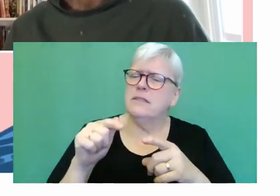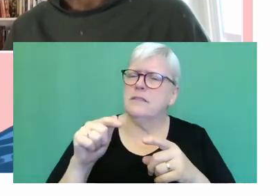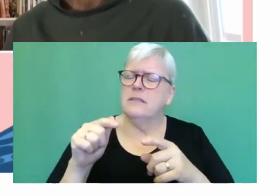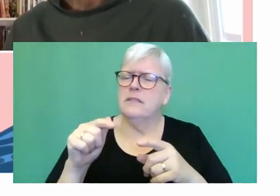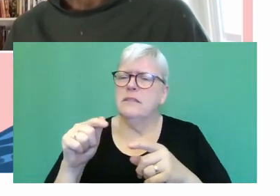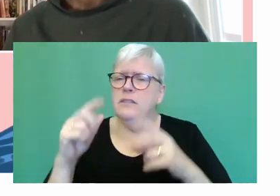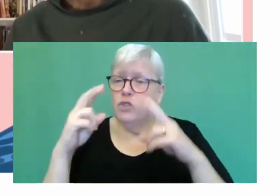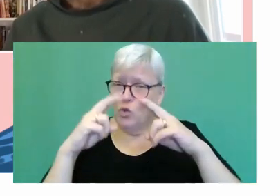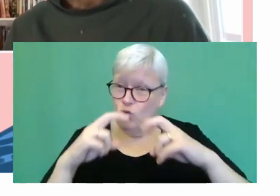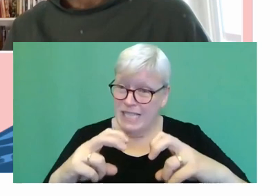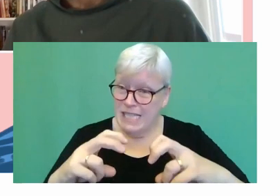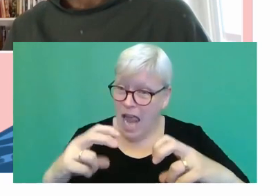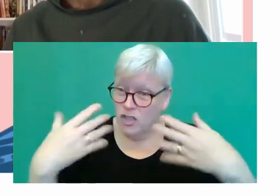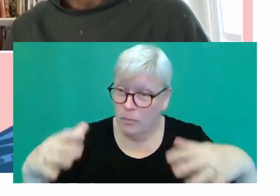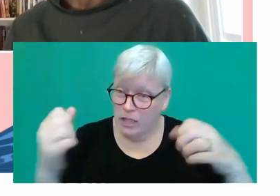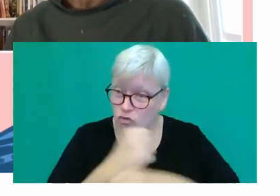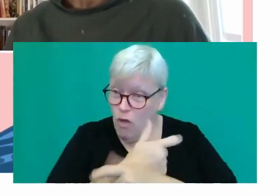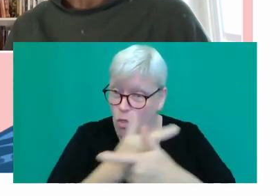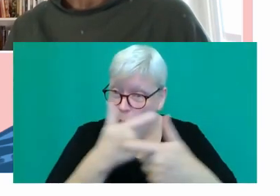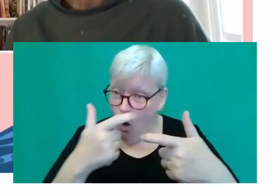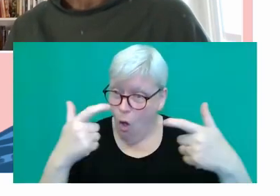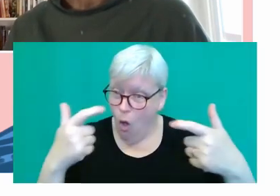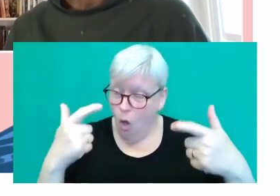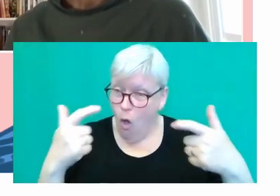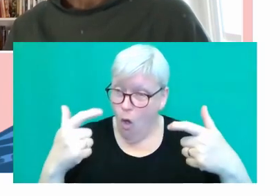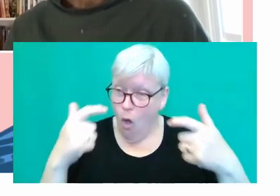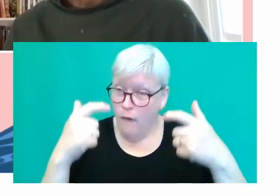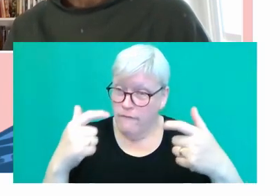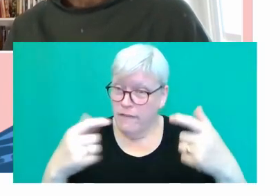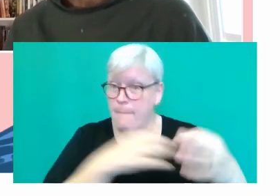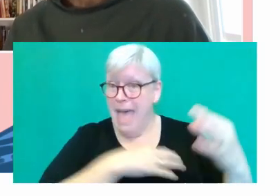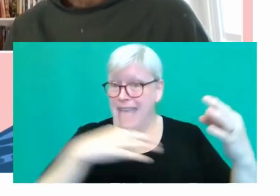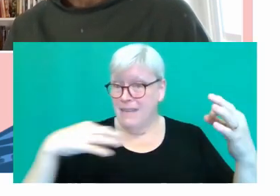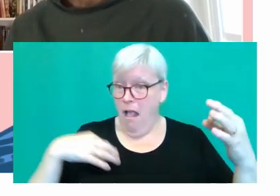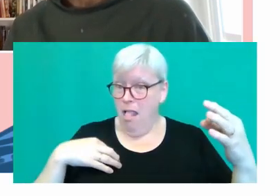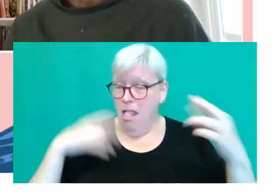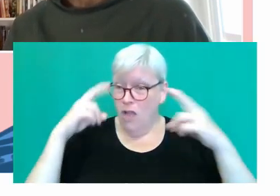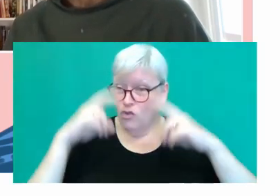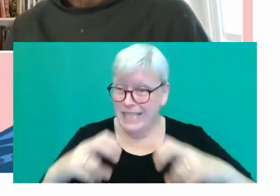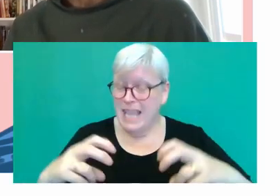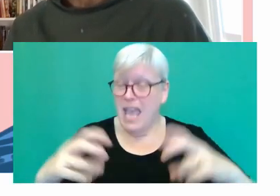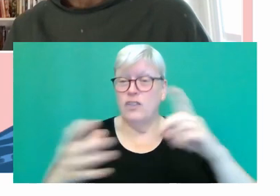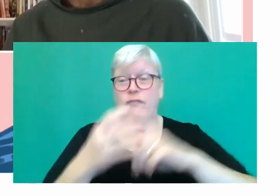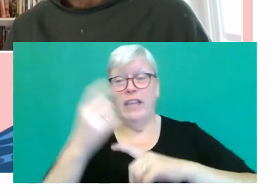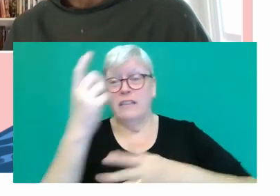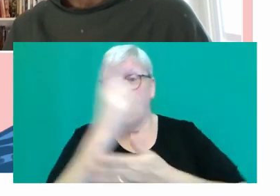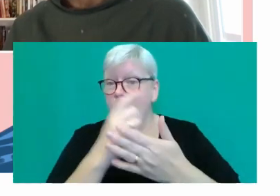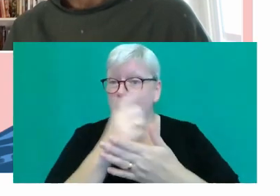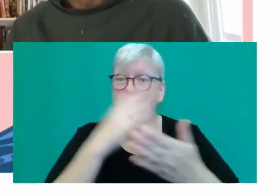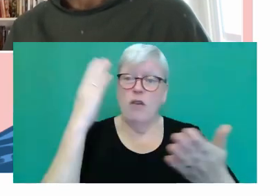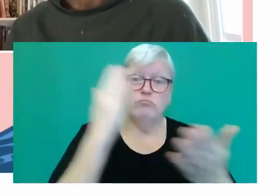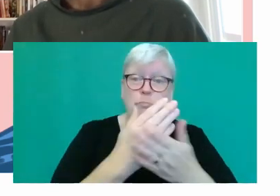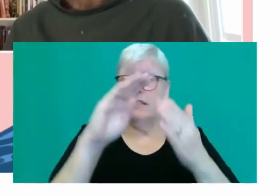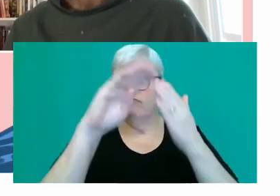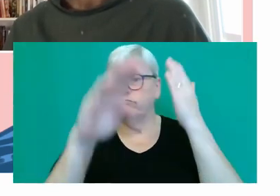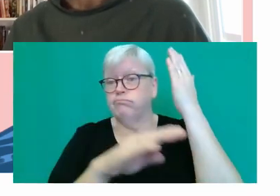you had to do, I imagine you had to do a lot of research, medical research, to, you know, find out about what it's like to be, you know, a junior doctor, but also the,